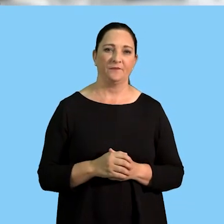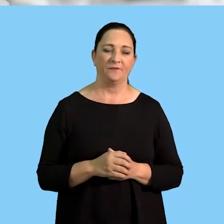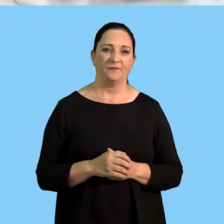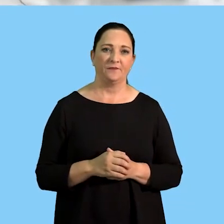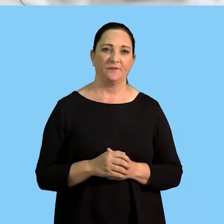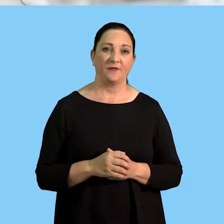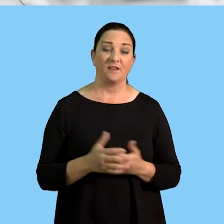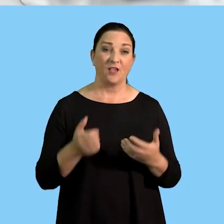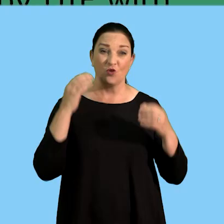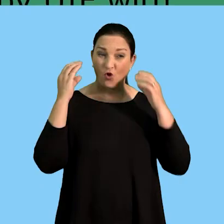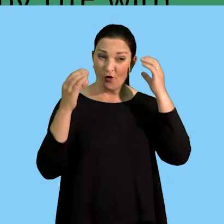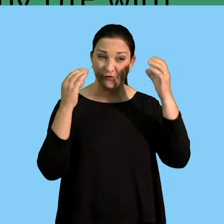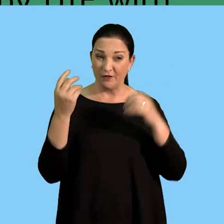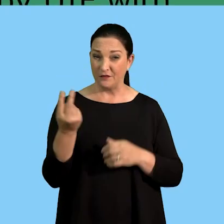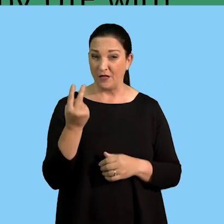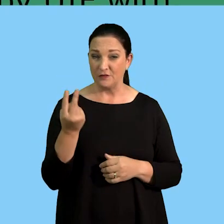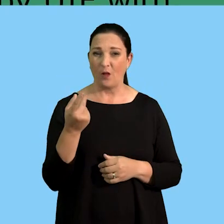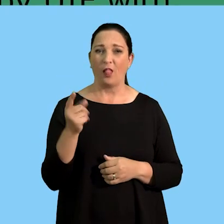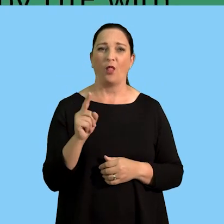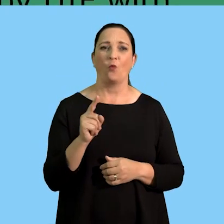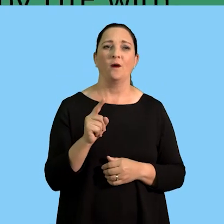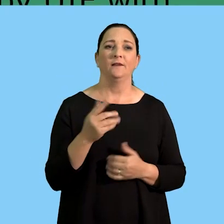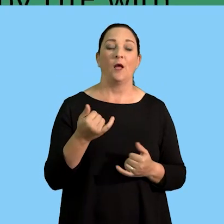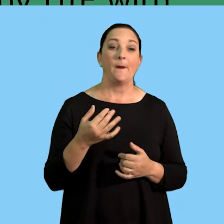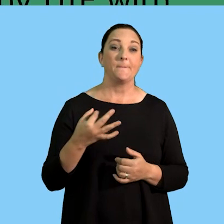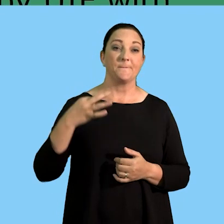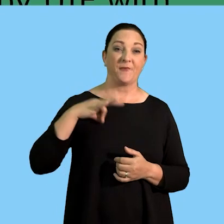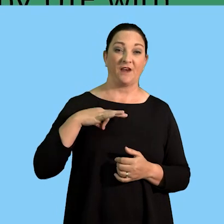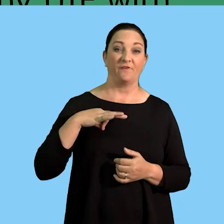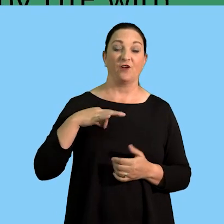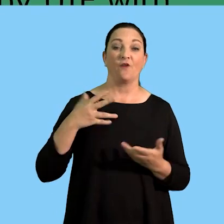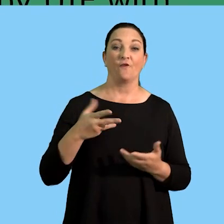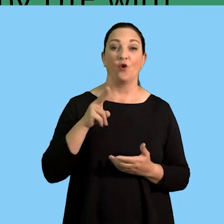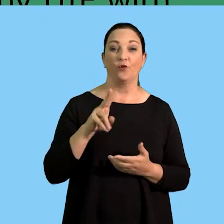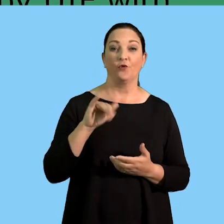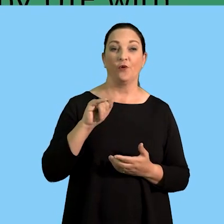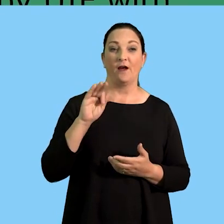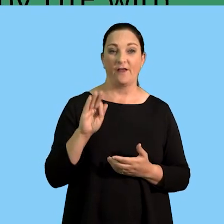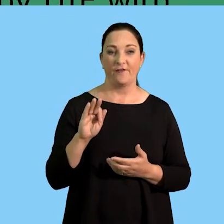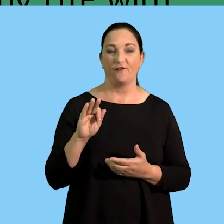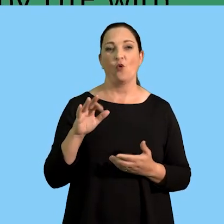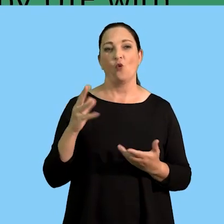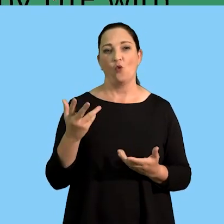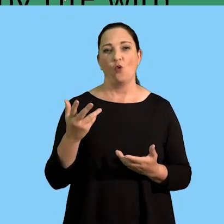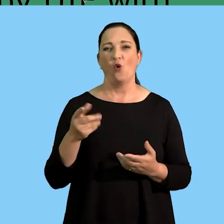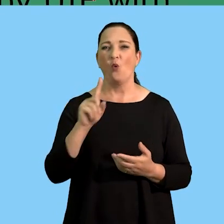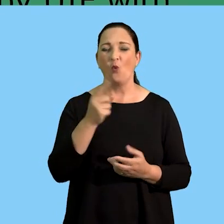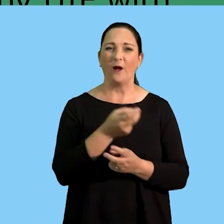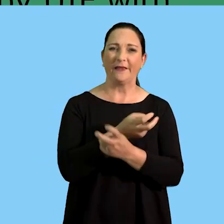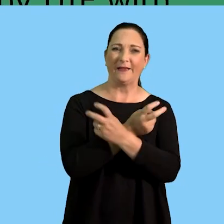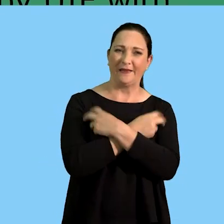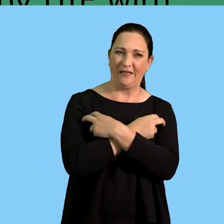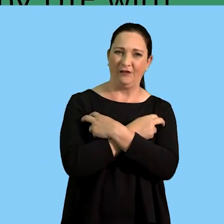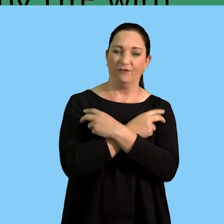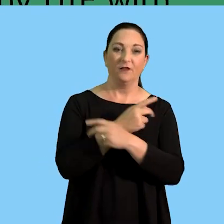responses and learners confuse the types of benefits paid by uif with the types of leaves so be careful to